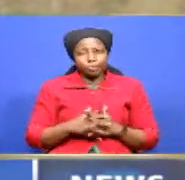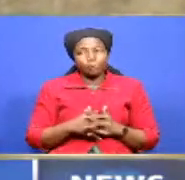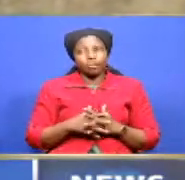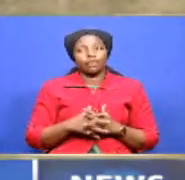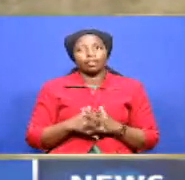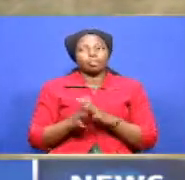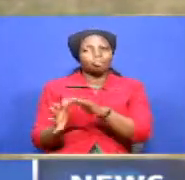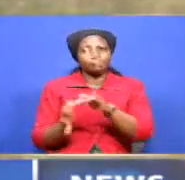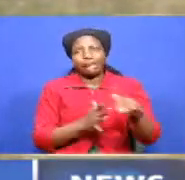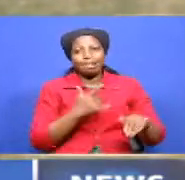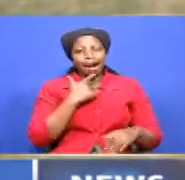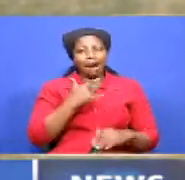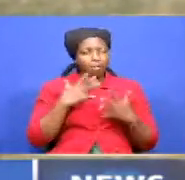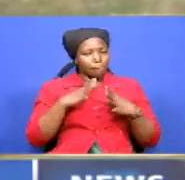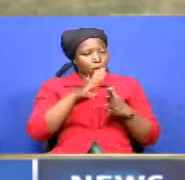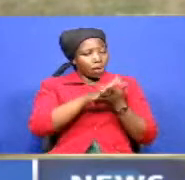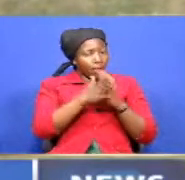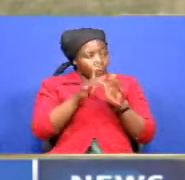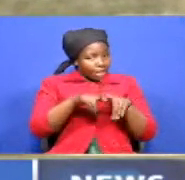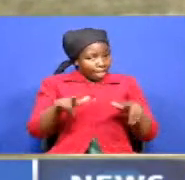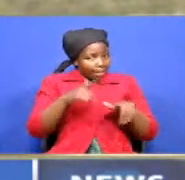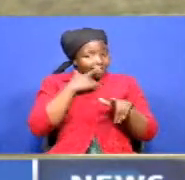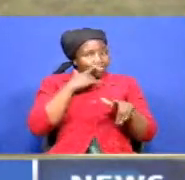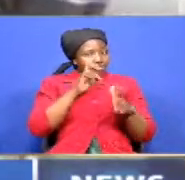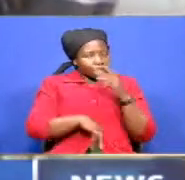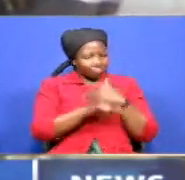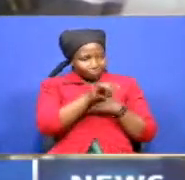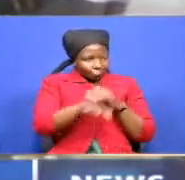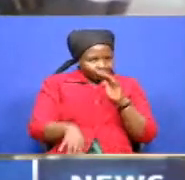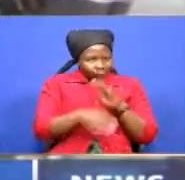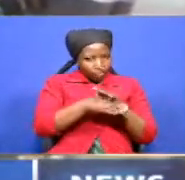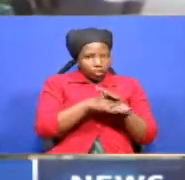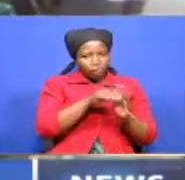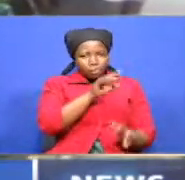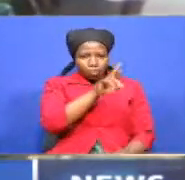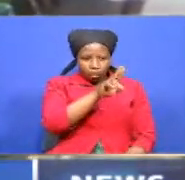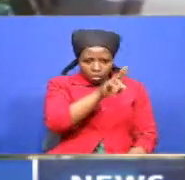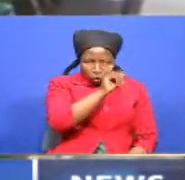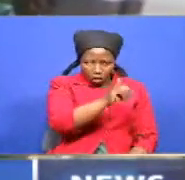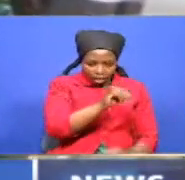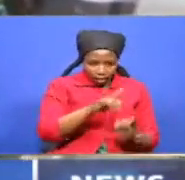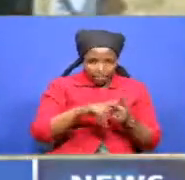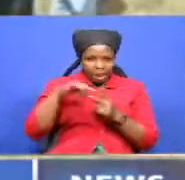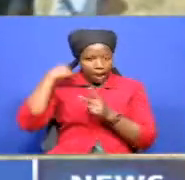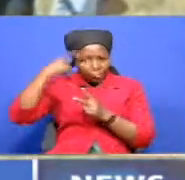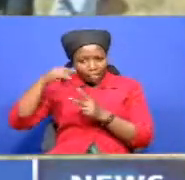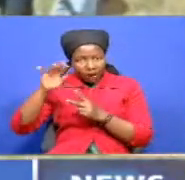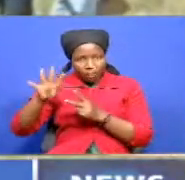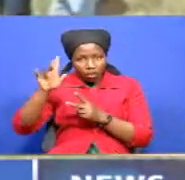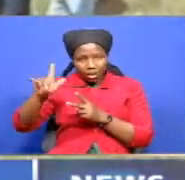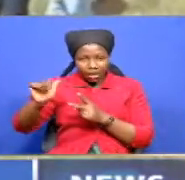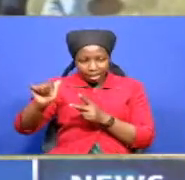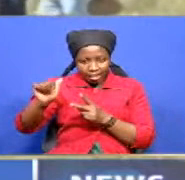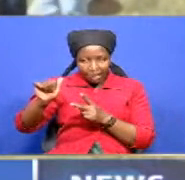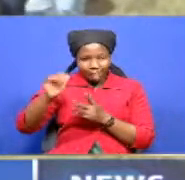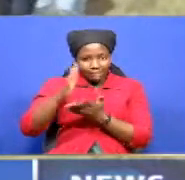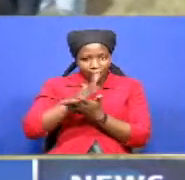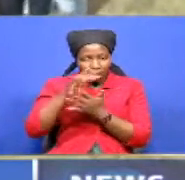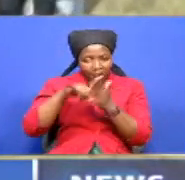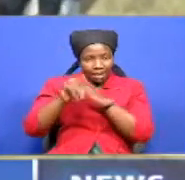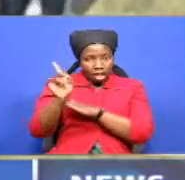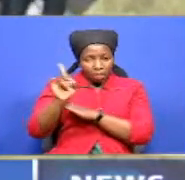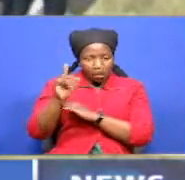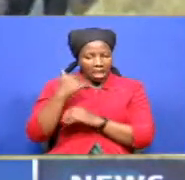of scot scot scot claiming to be victims of rye and madhare evictions in nairobi have invaded the 1